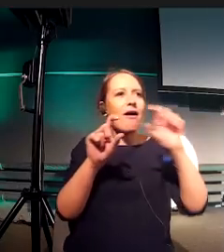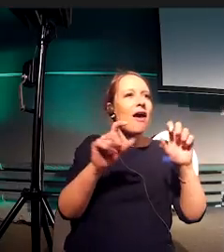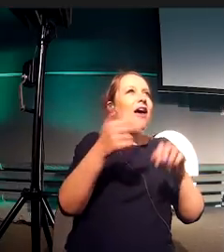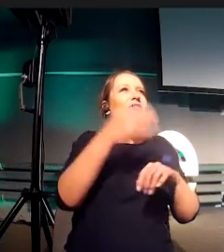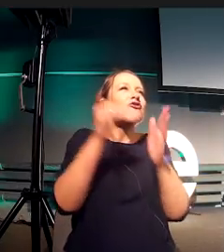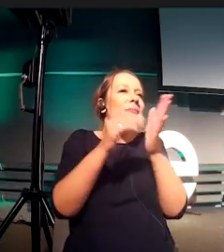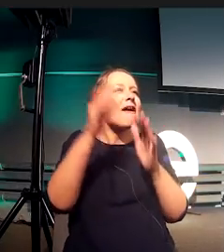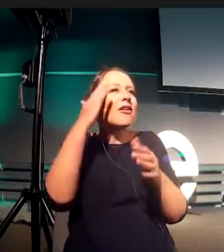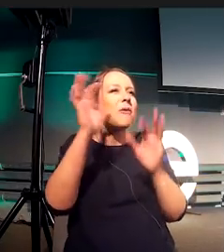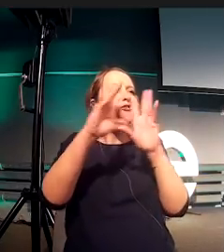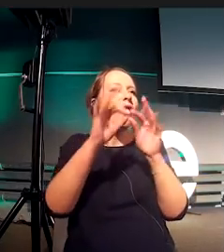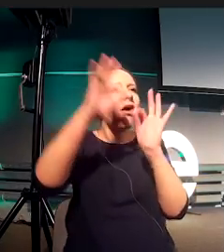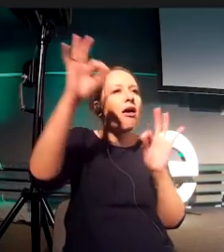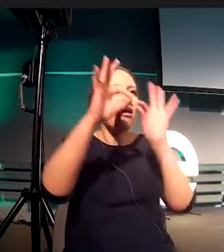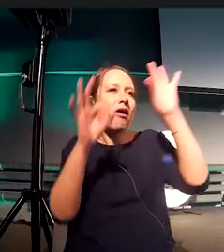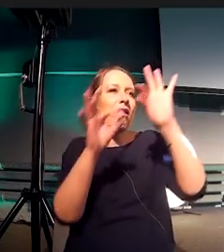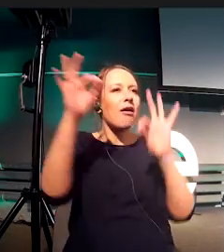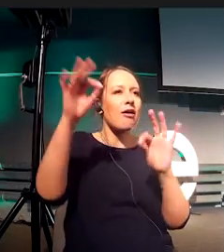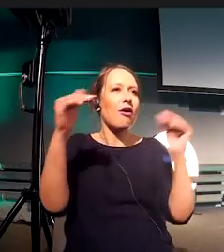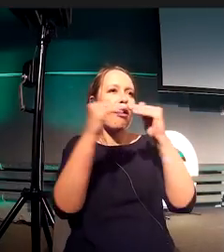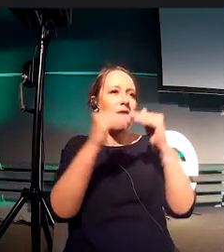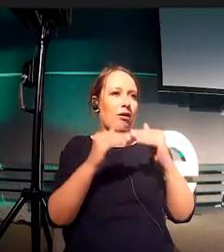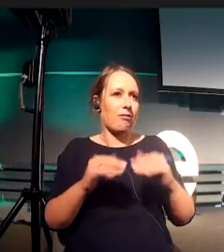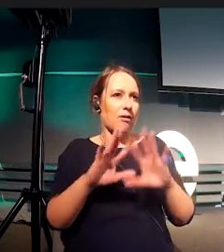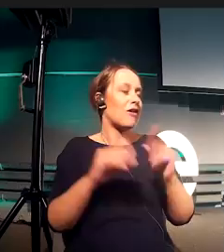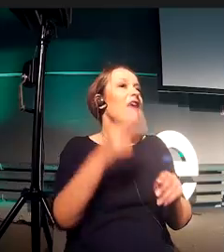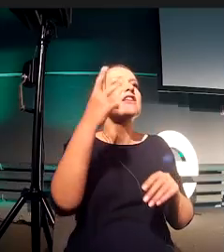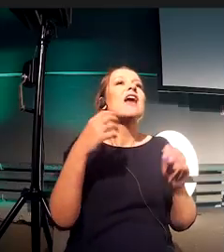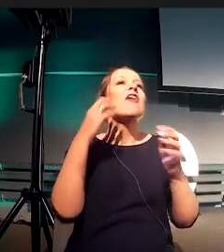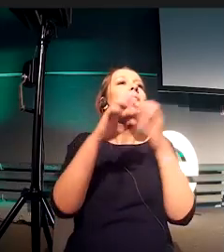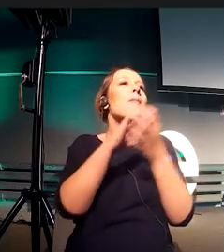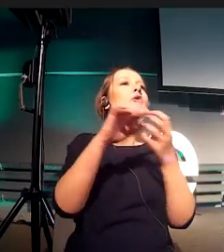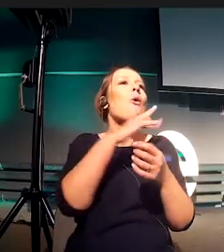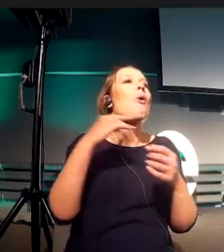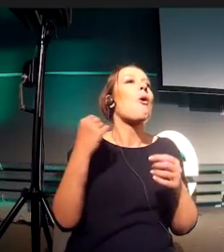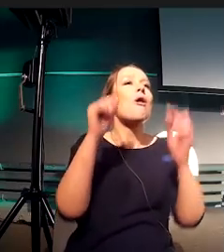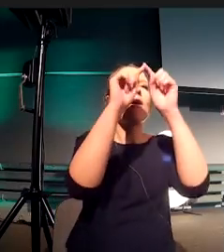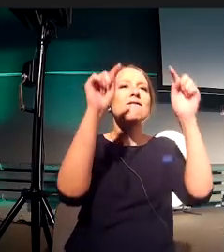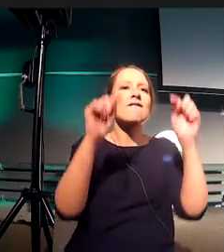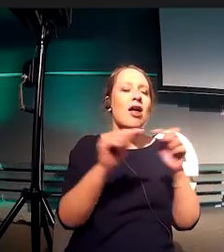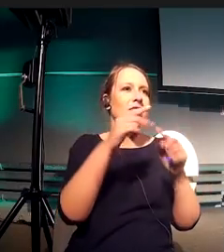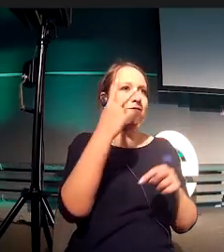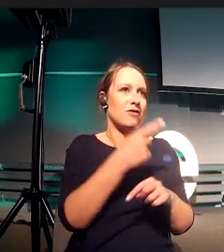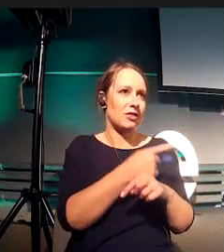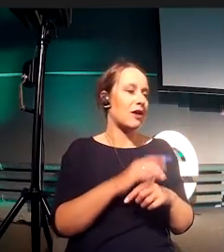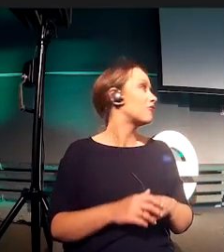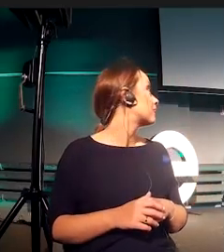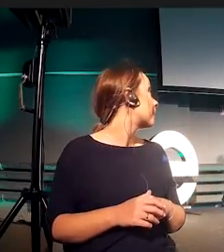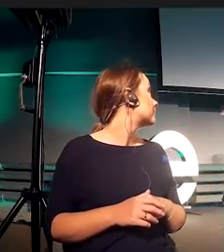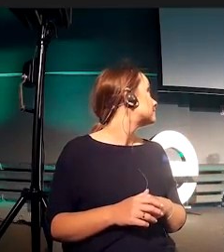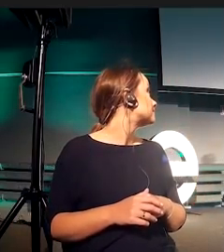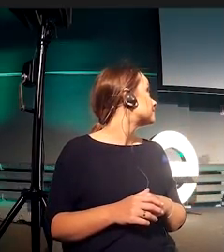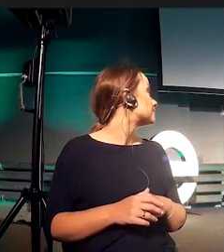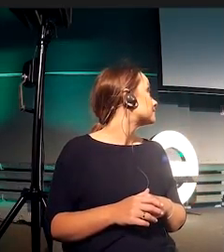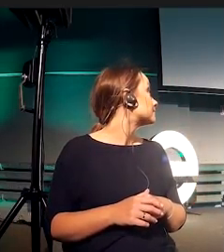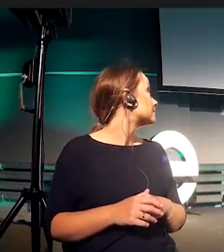As you follow along, you can see the orange one all works with a parent and its children that